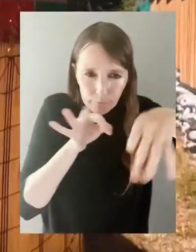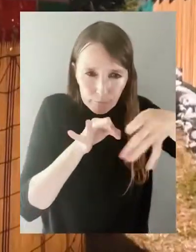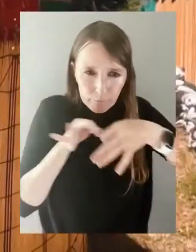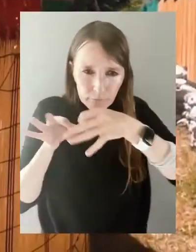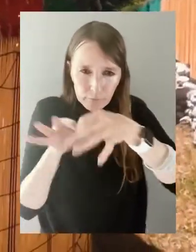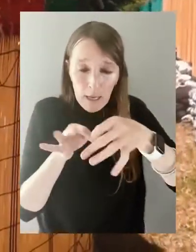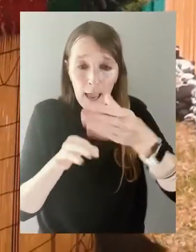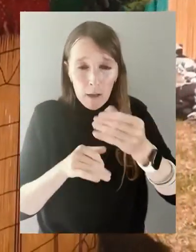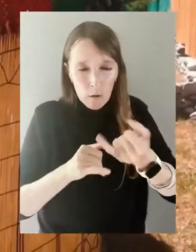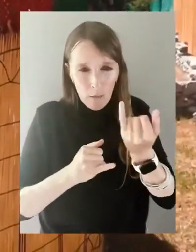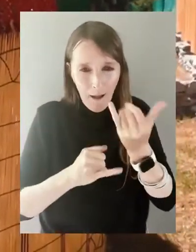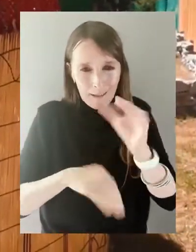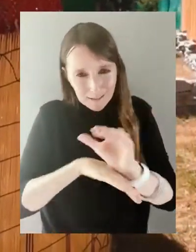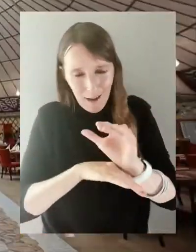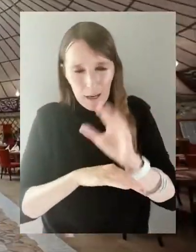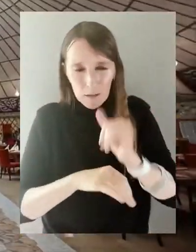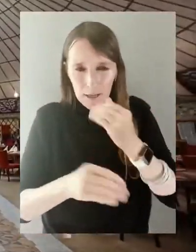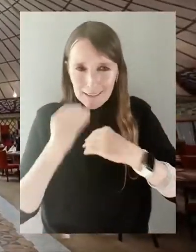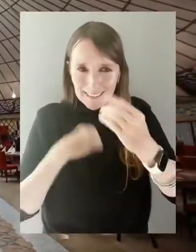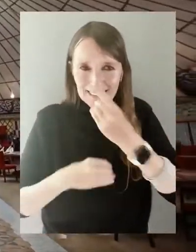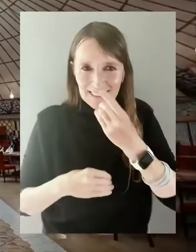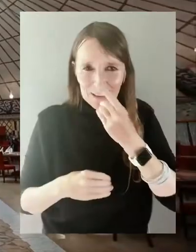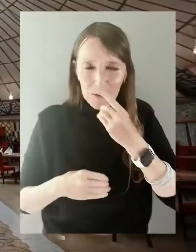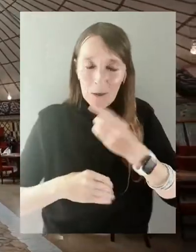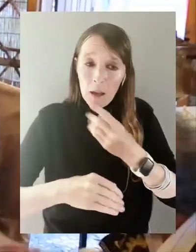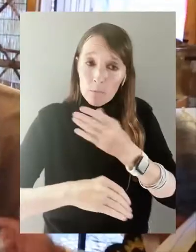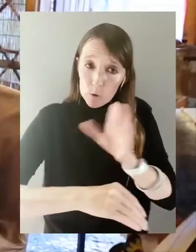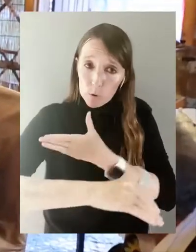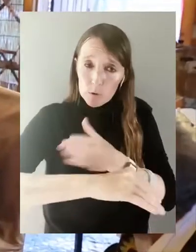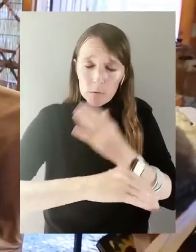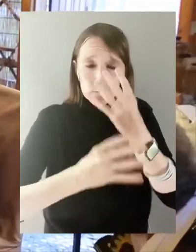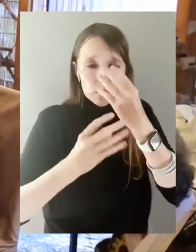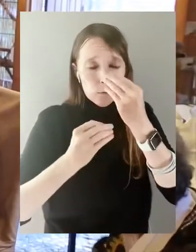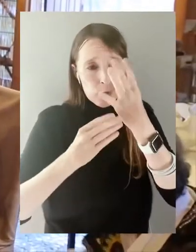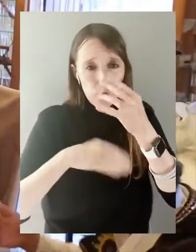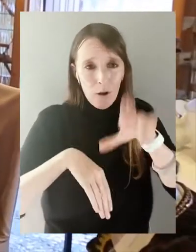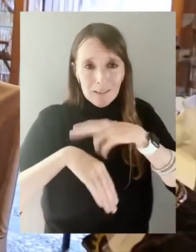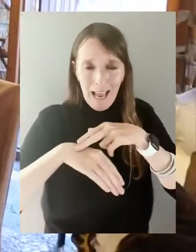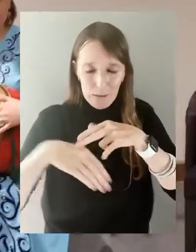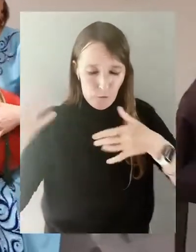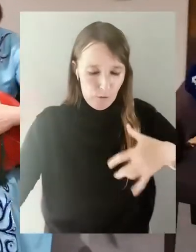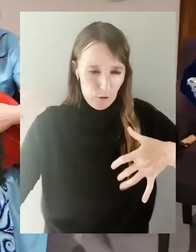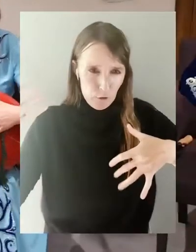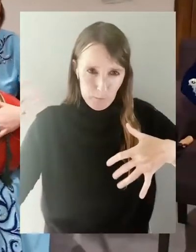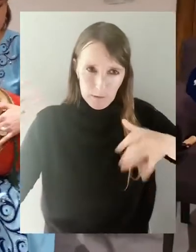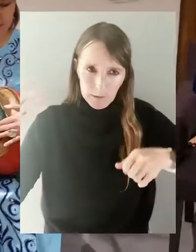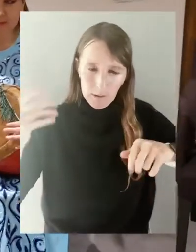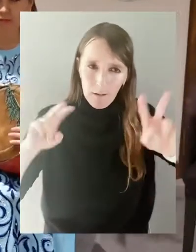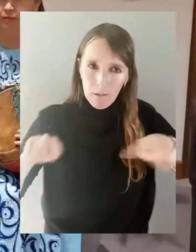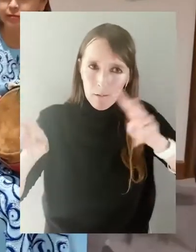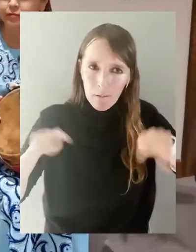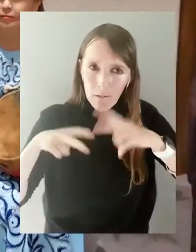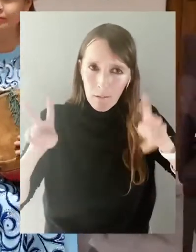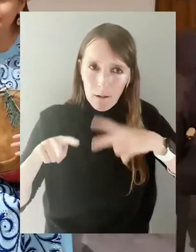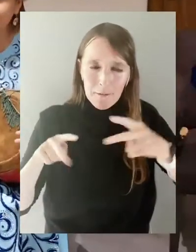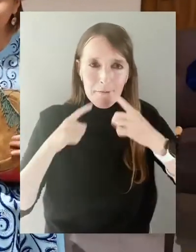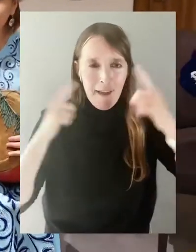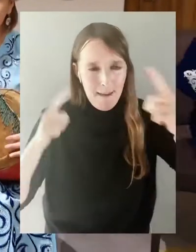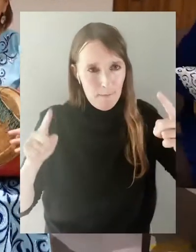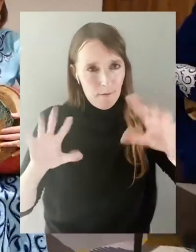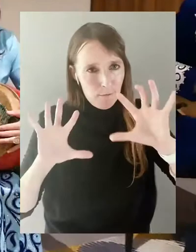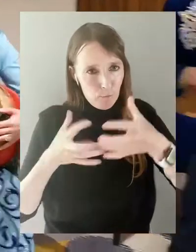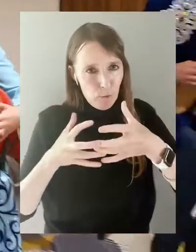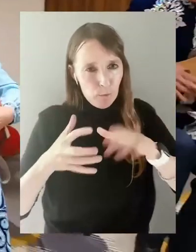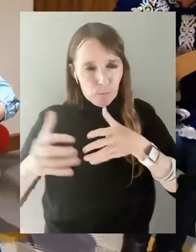the yurts are produced. During your farewell dinner, you can enjoy marvelous Kyrgyz melodies produced with national